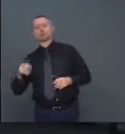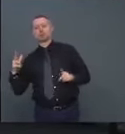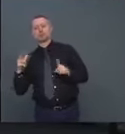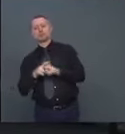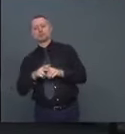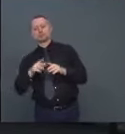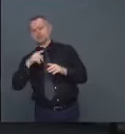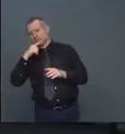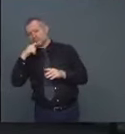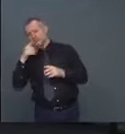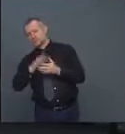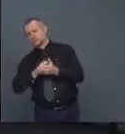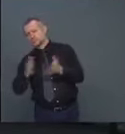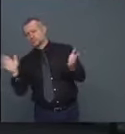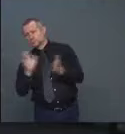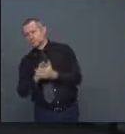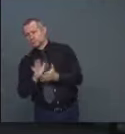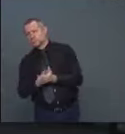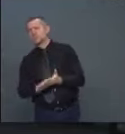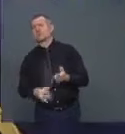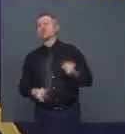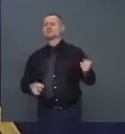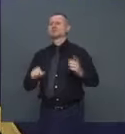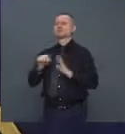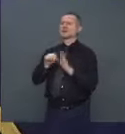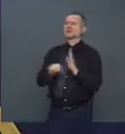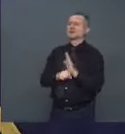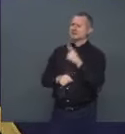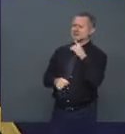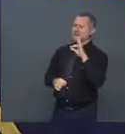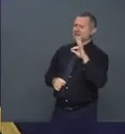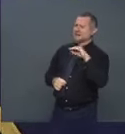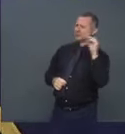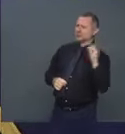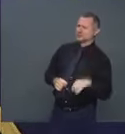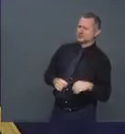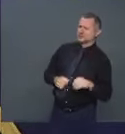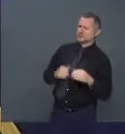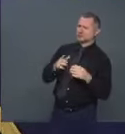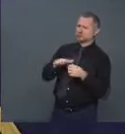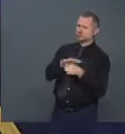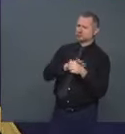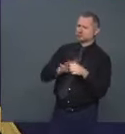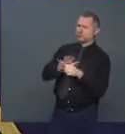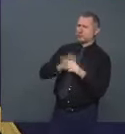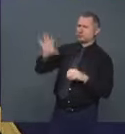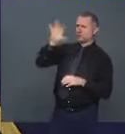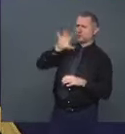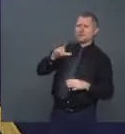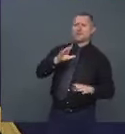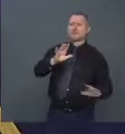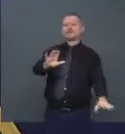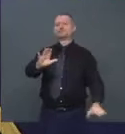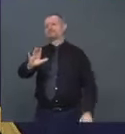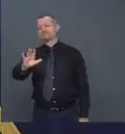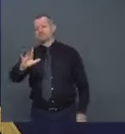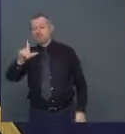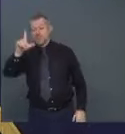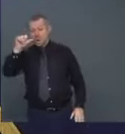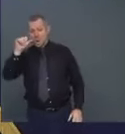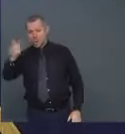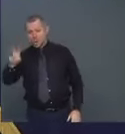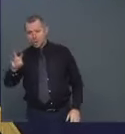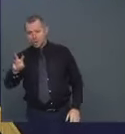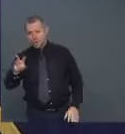following the nine percent regional threshold for school closings? Yeah. The law is the law and the law is